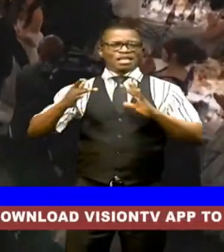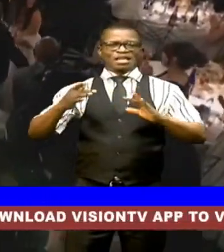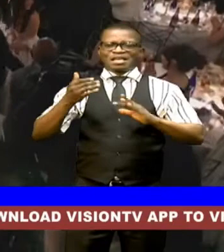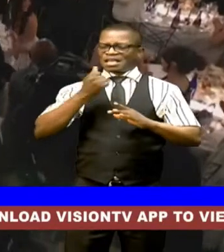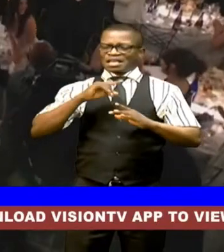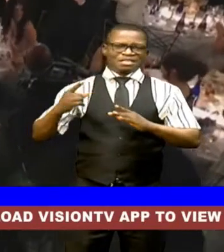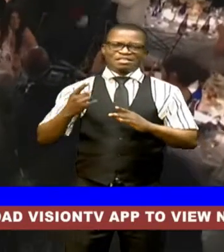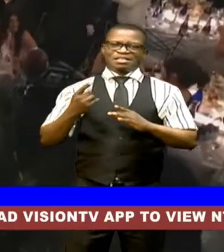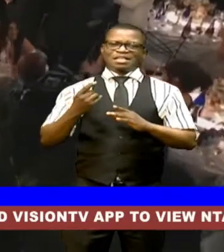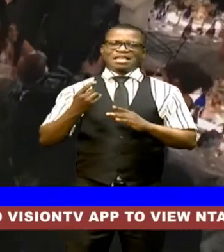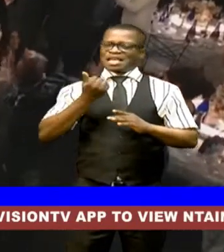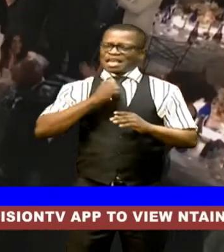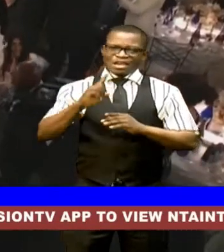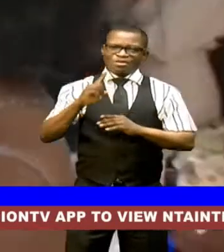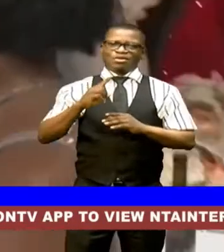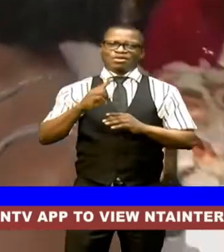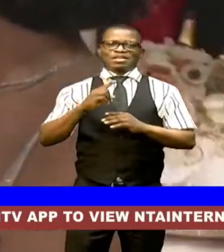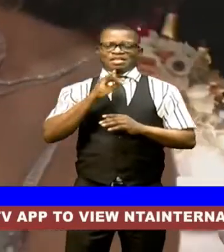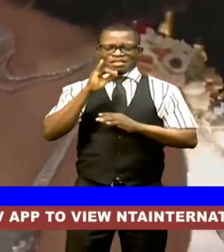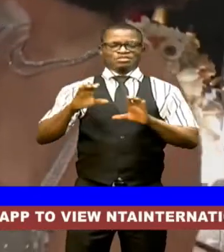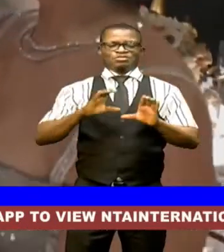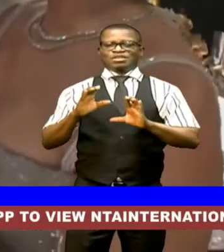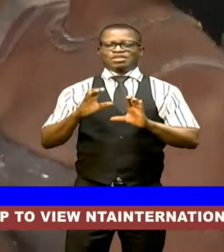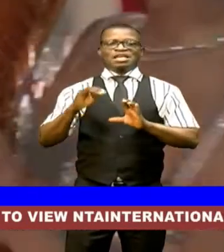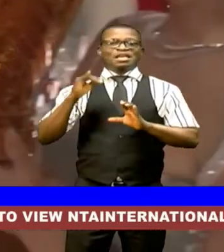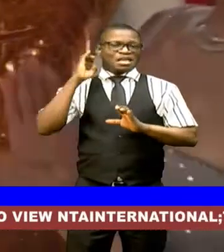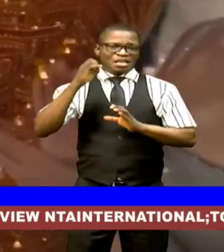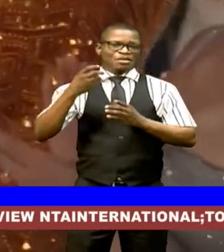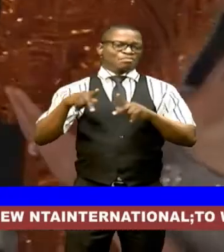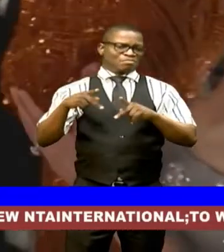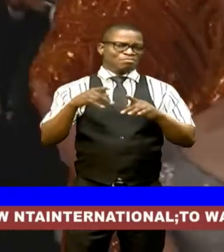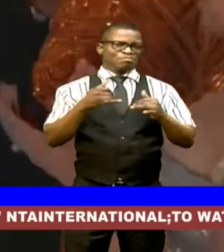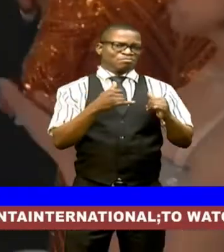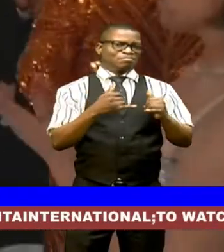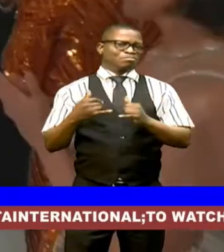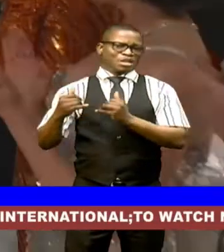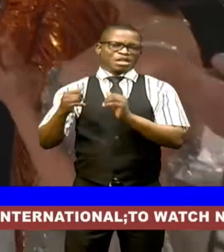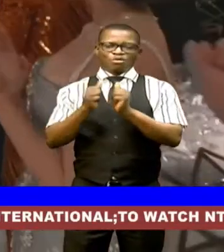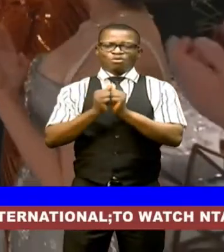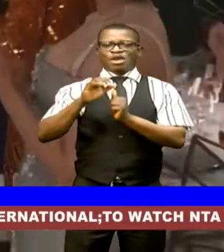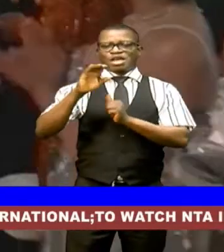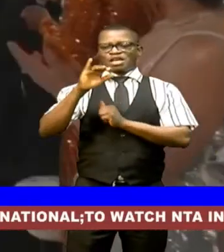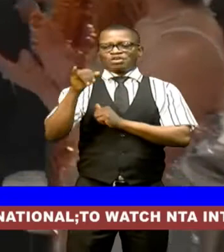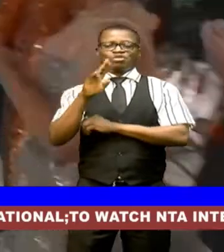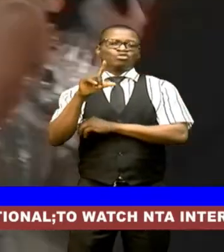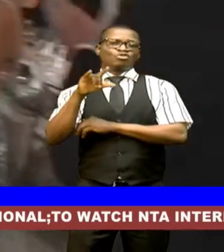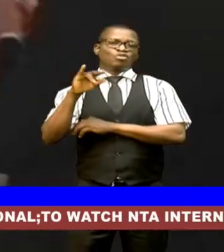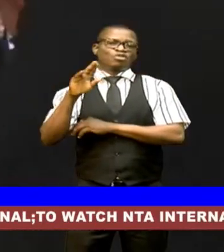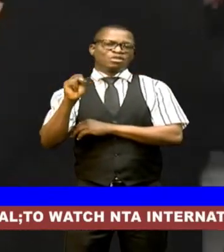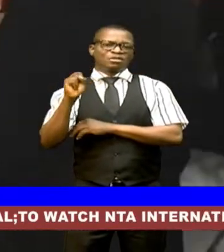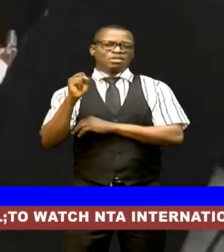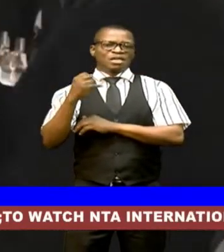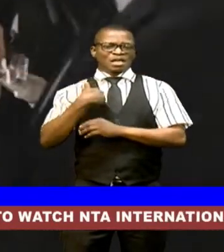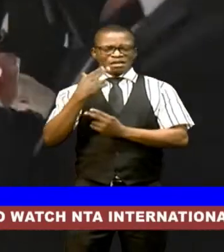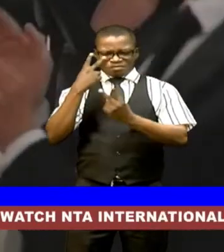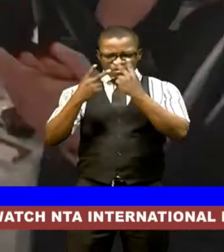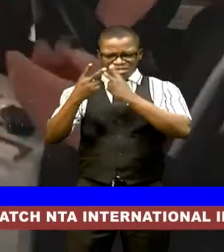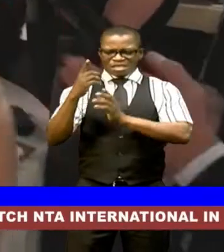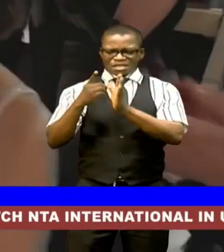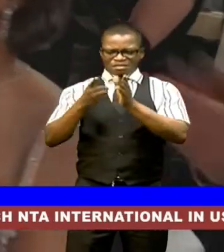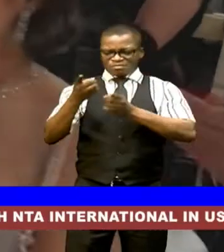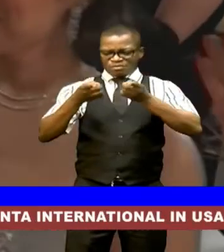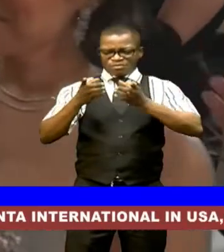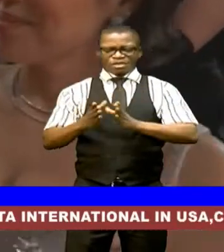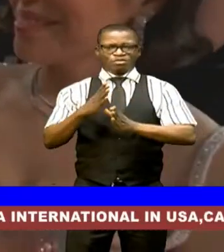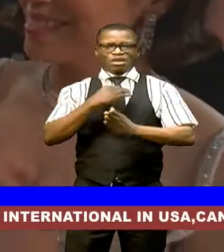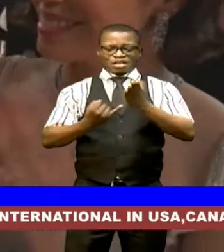else is doing murphy who plays brilliant scientist j robert openheimer held his visionary director while